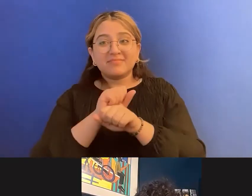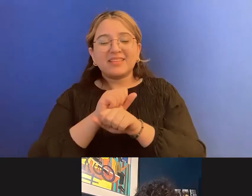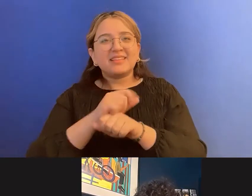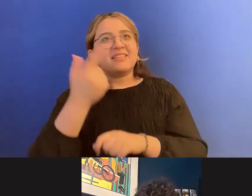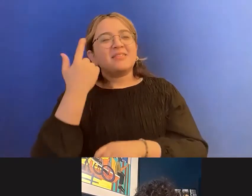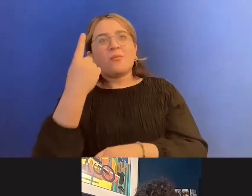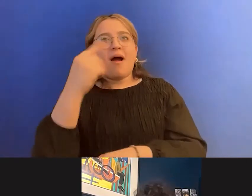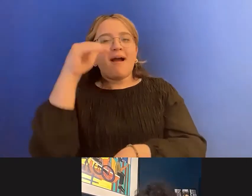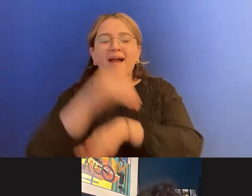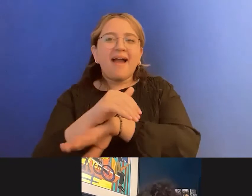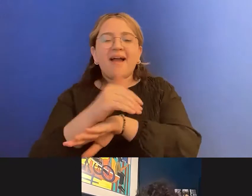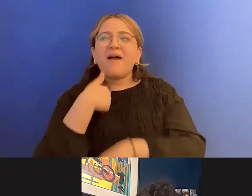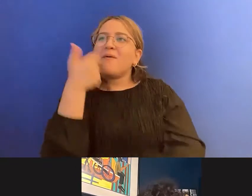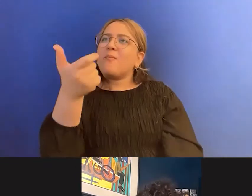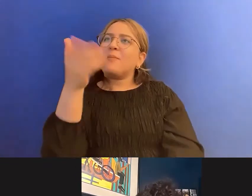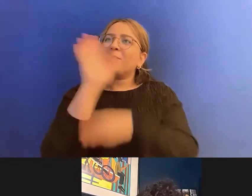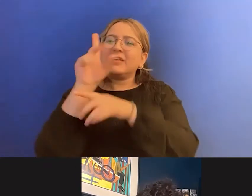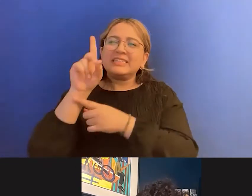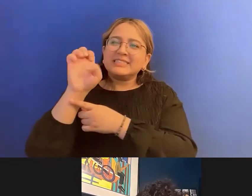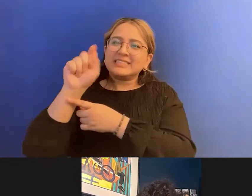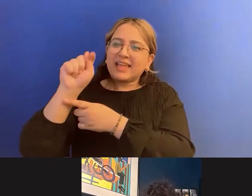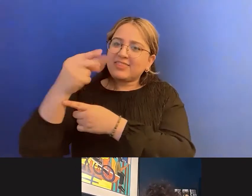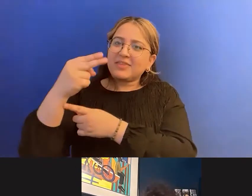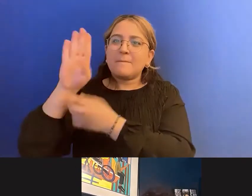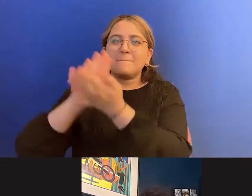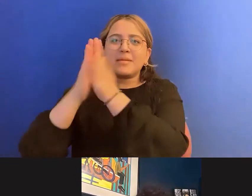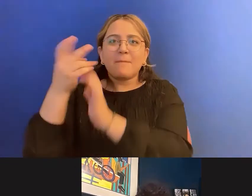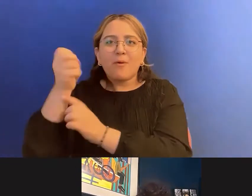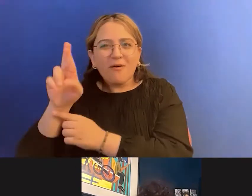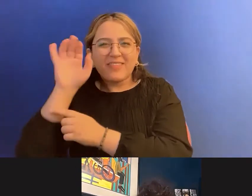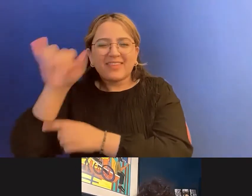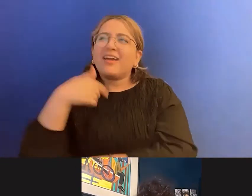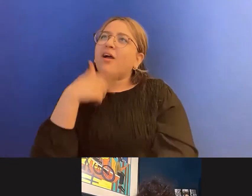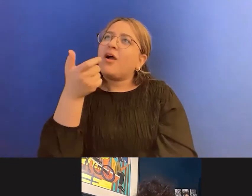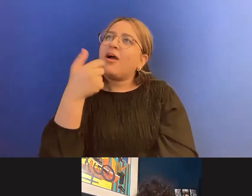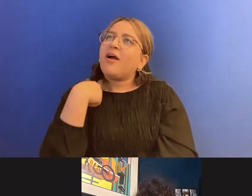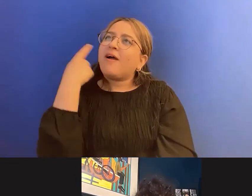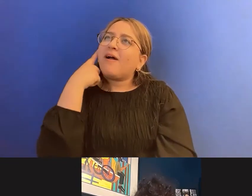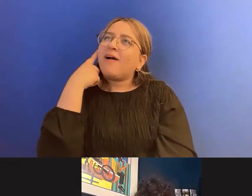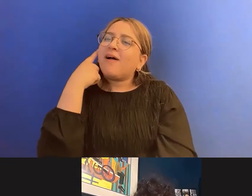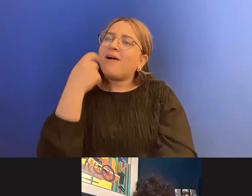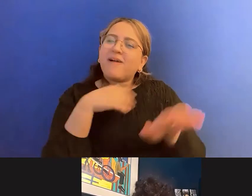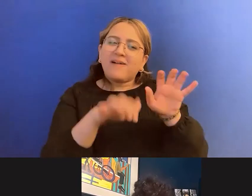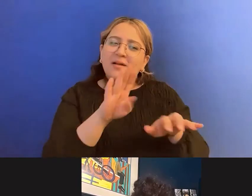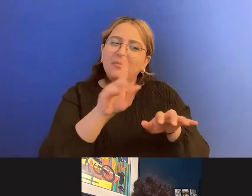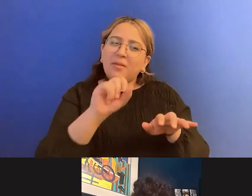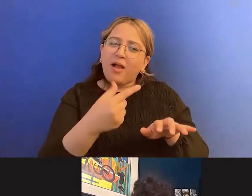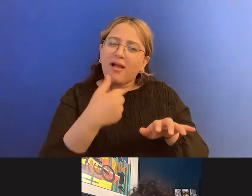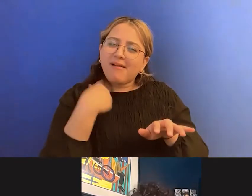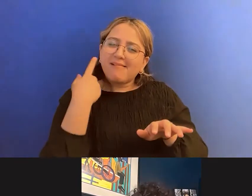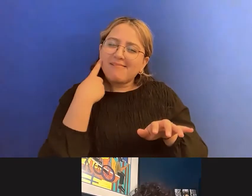watching death becomes her and I was registering my blog and I'm like, why not curse become her.